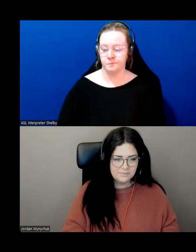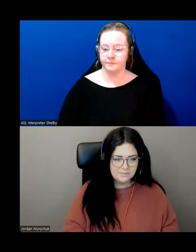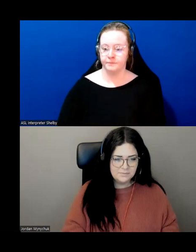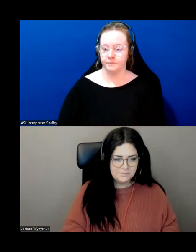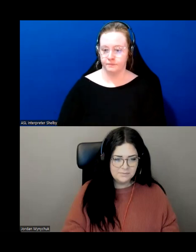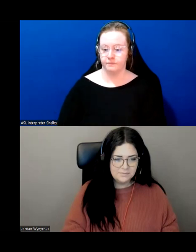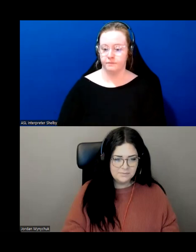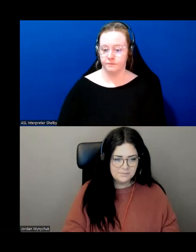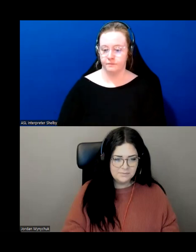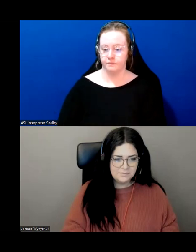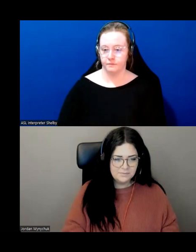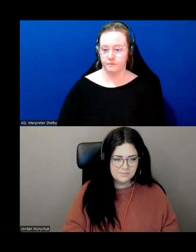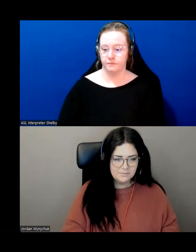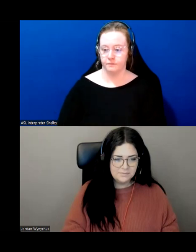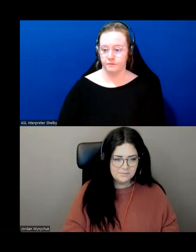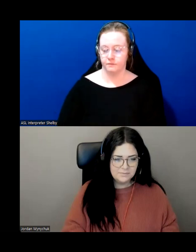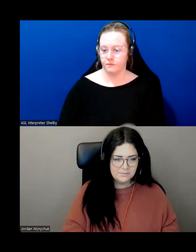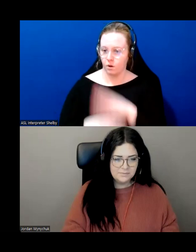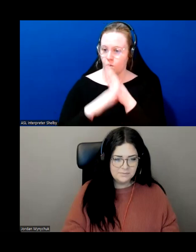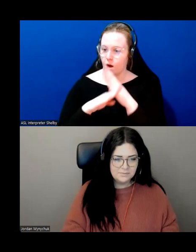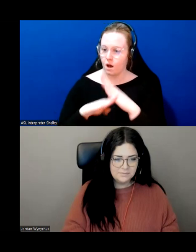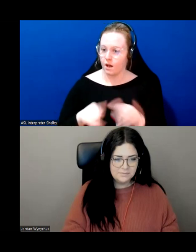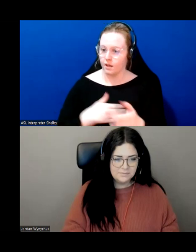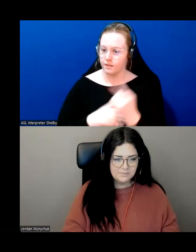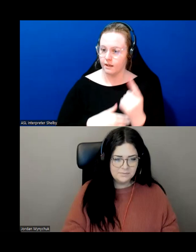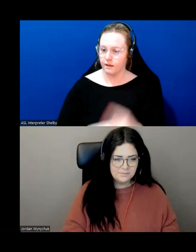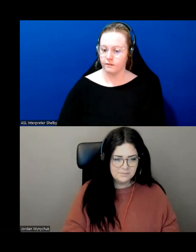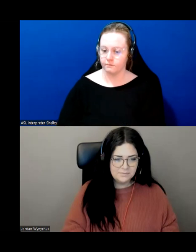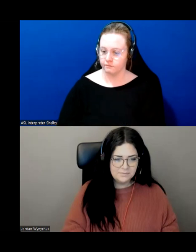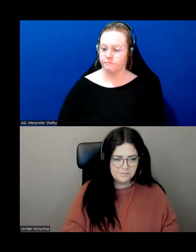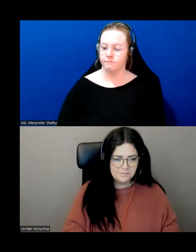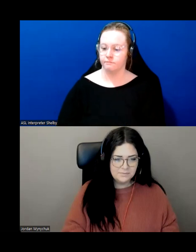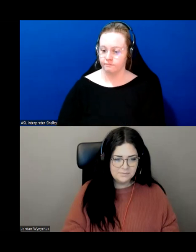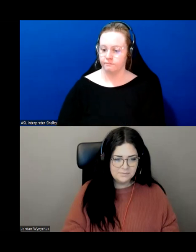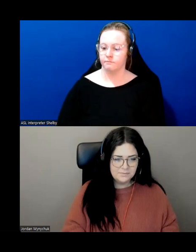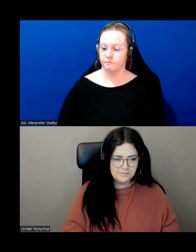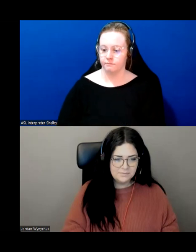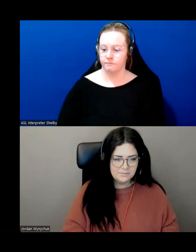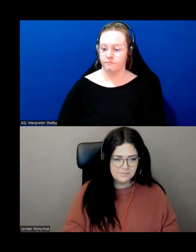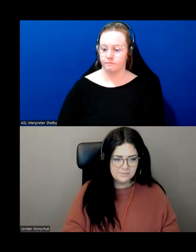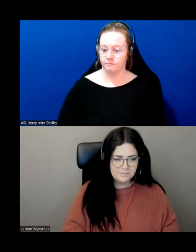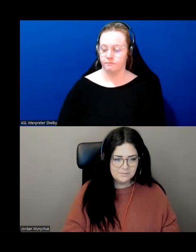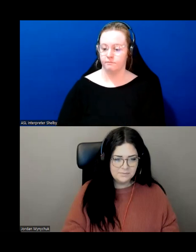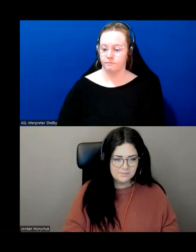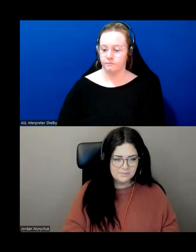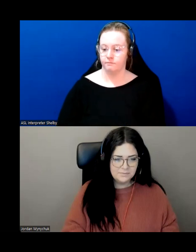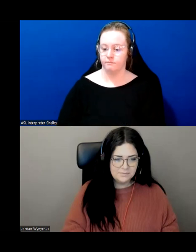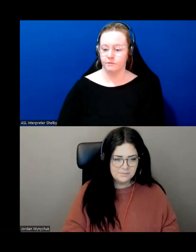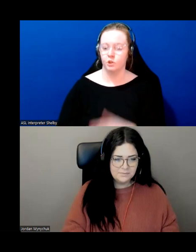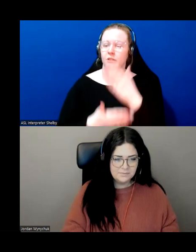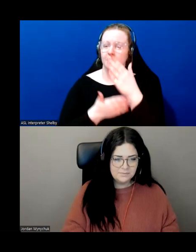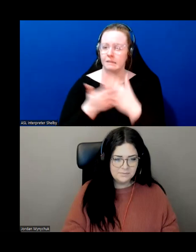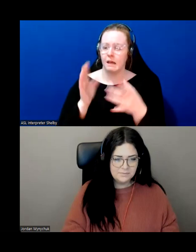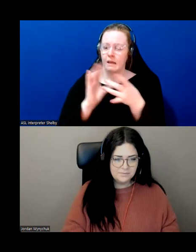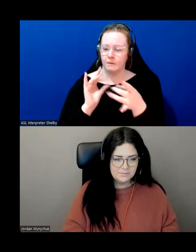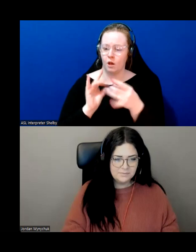oh we have a very quiet line here i do believe there's some comments catherine in the chat if